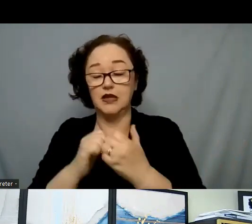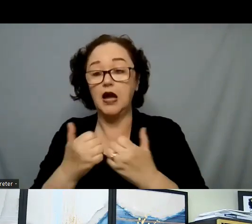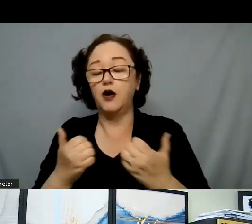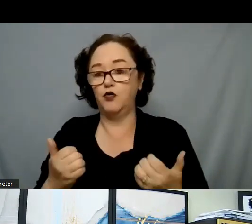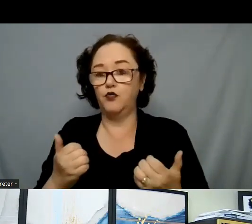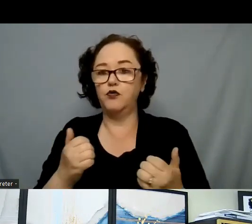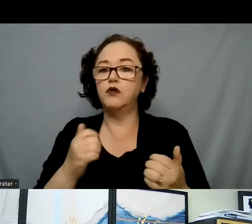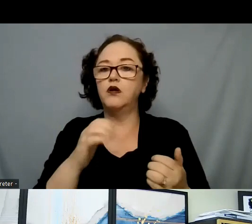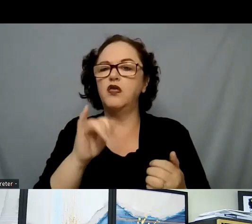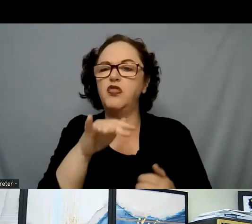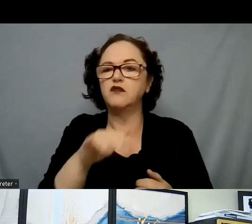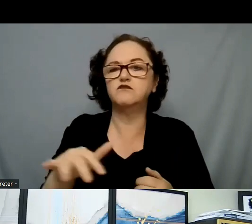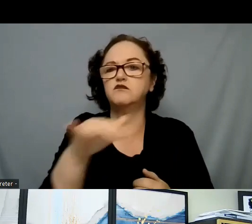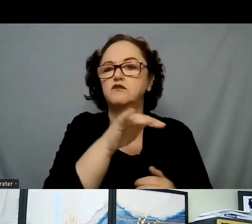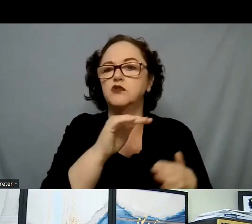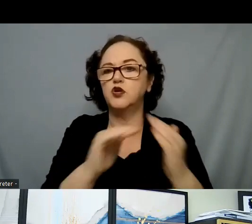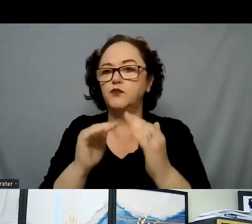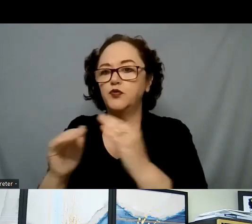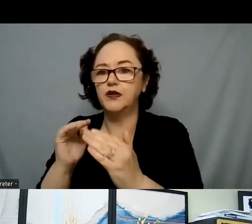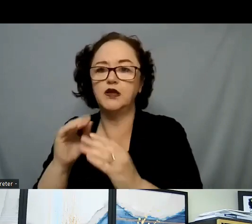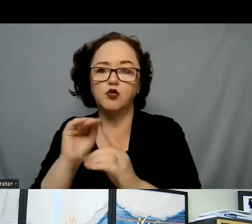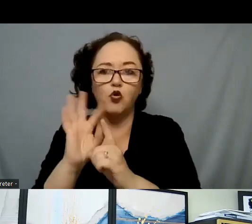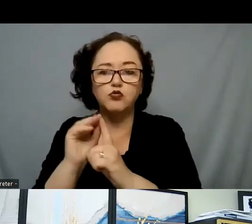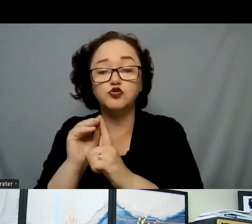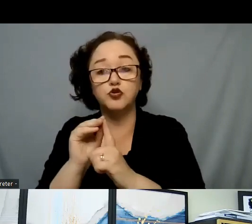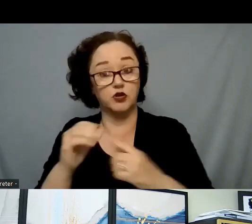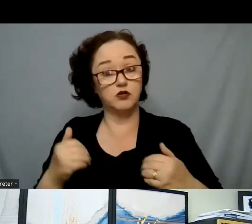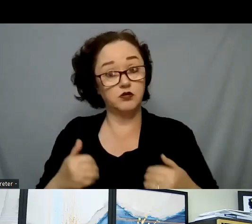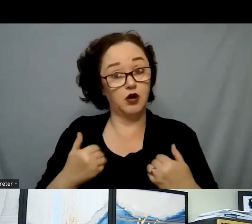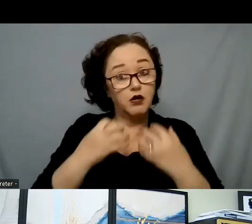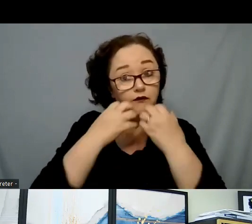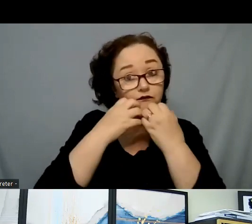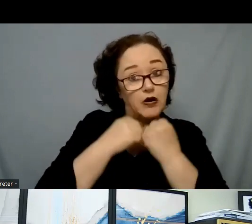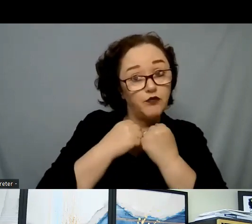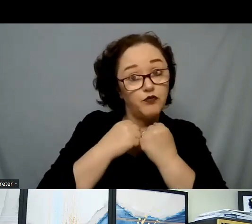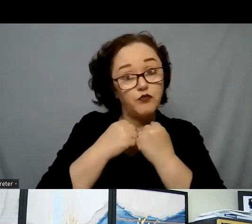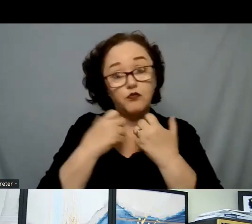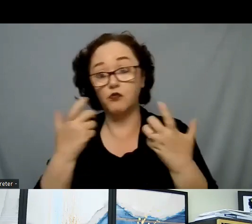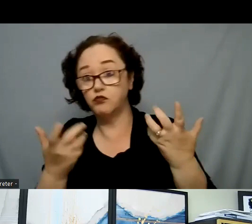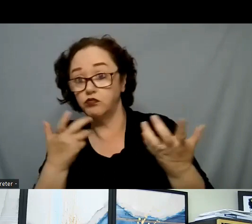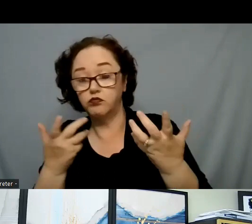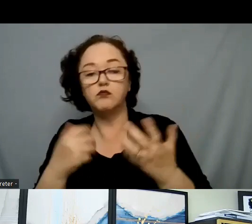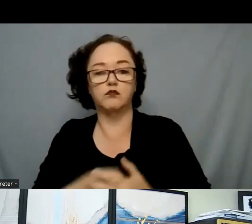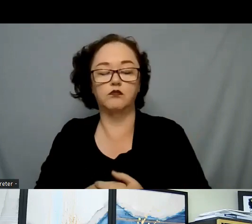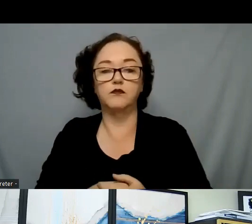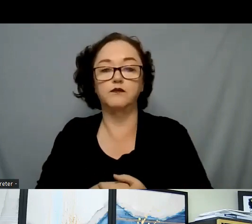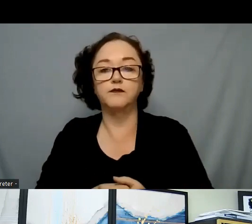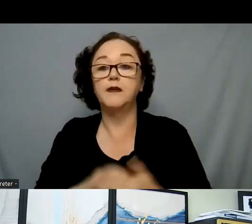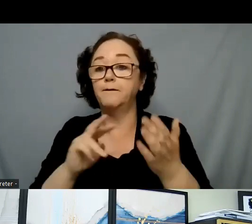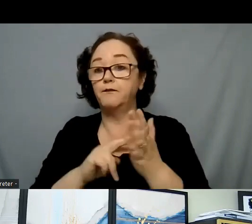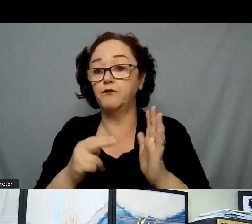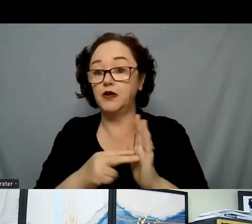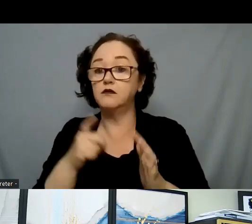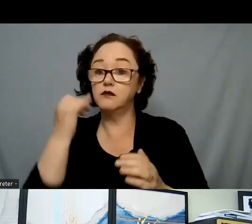their respective community and culture. What is the culture of that parent? So, in other words, if you're working with